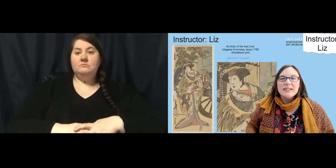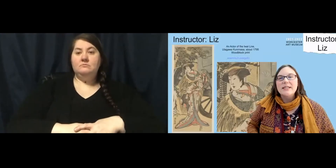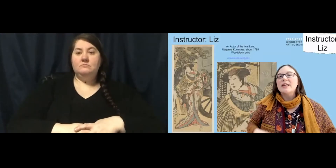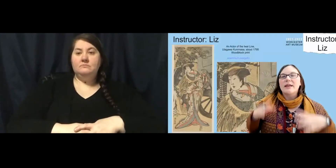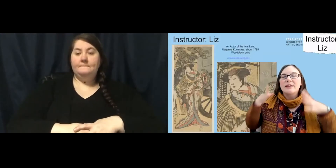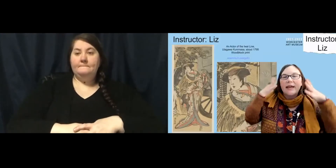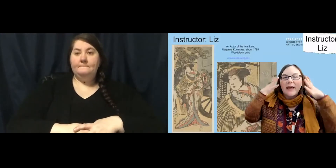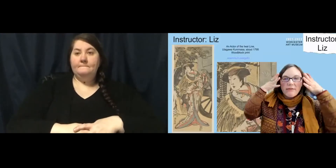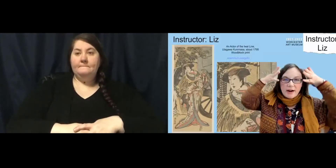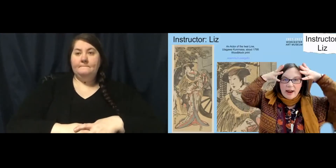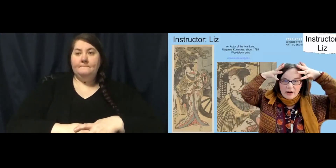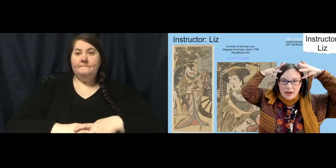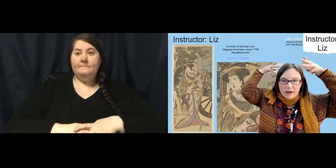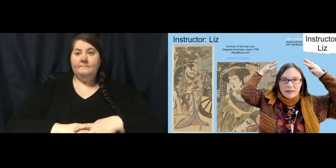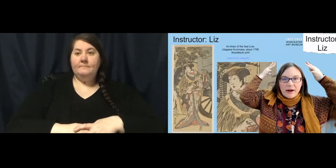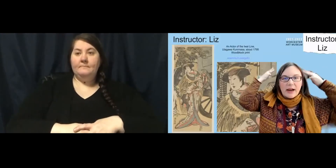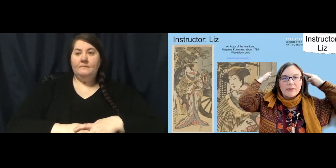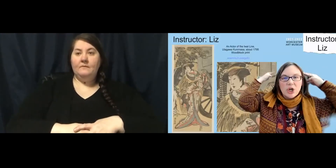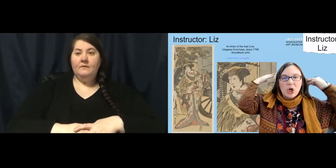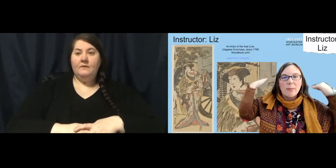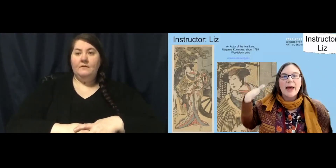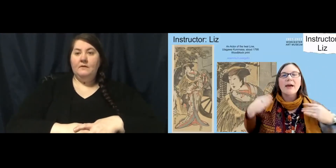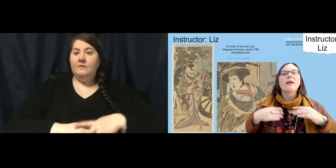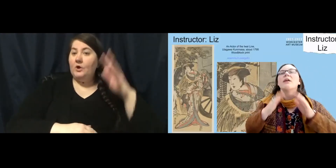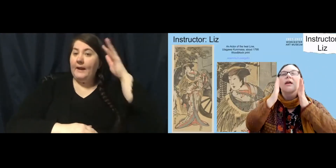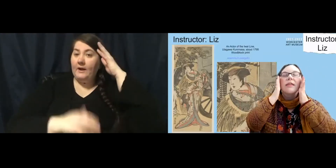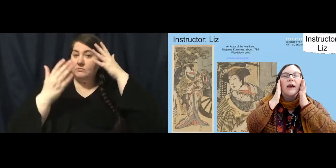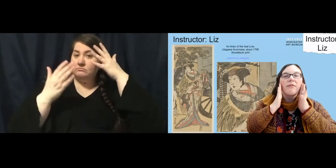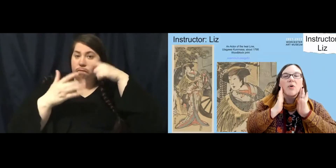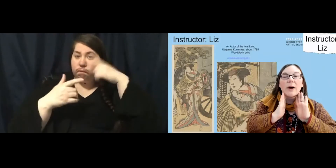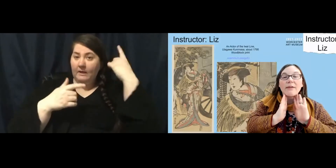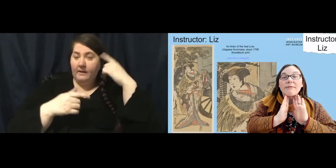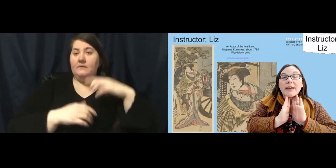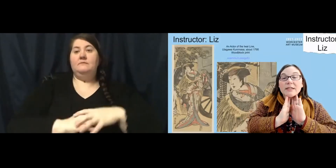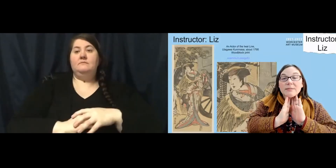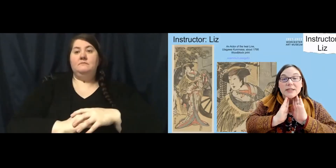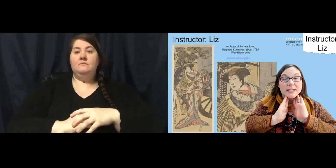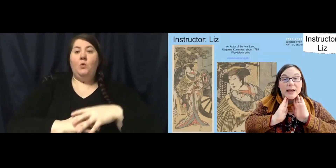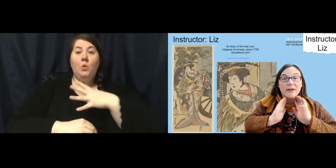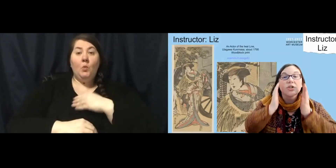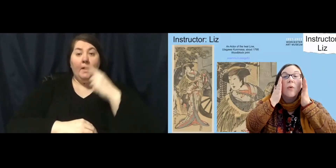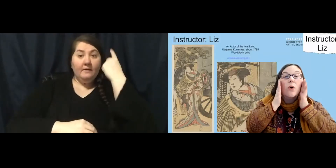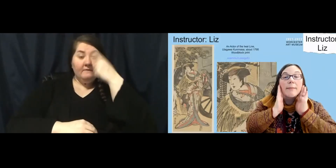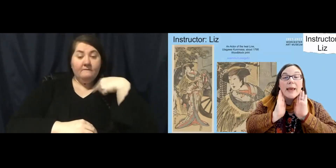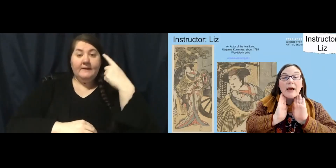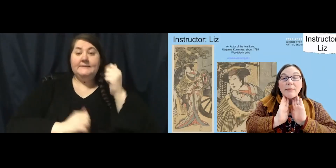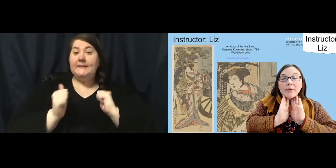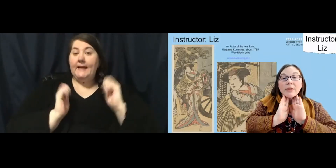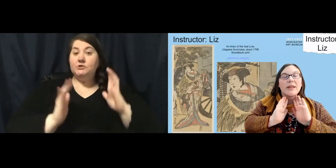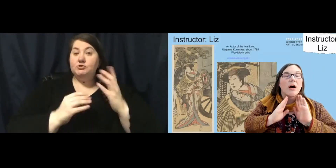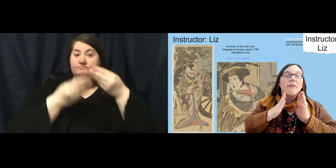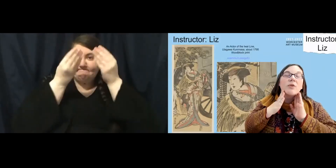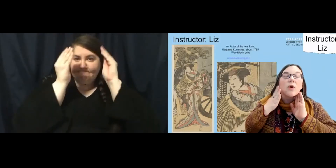we can see that they have their hair done. Their hair is all black. They have a white face because the actors all wore makeup.